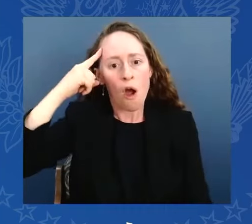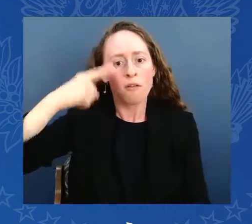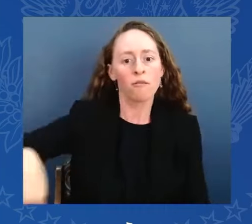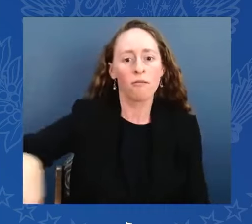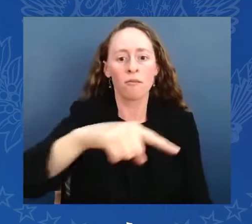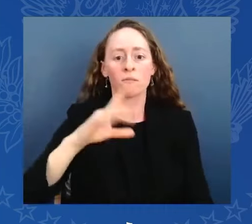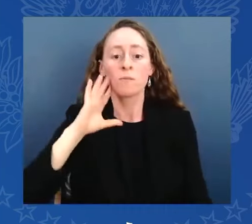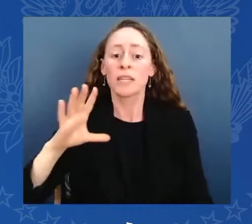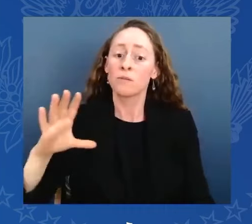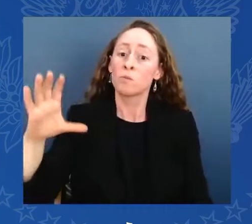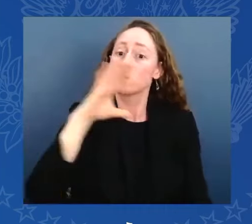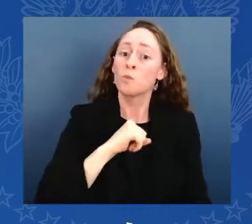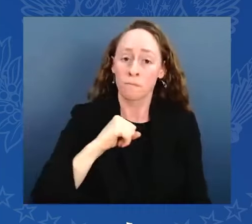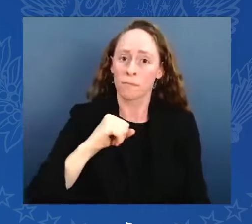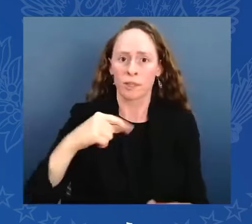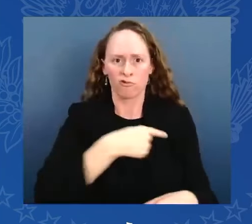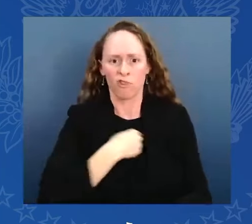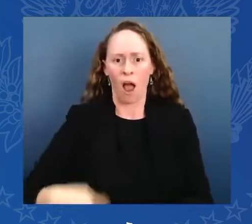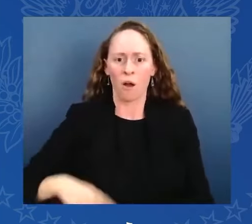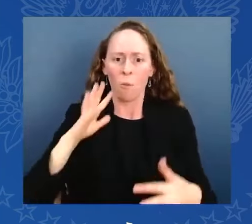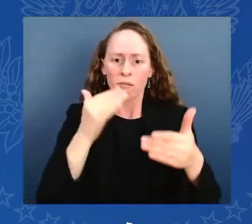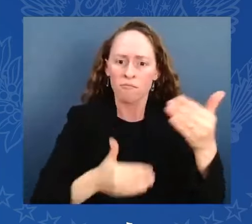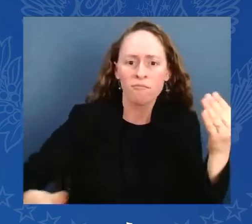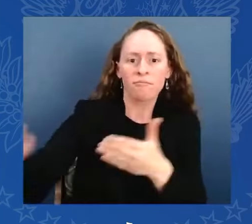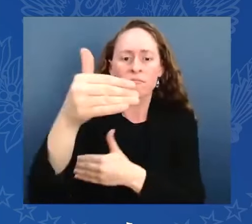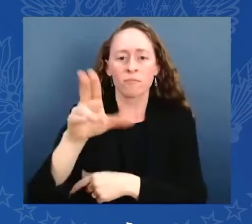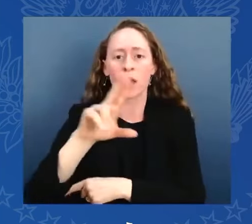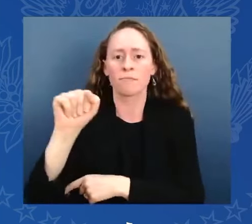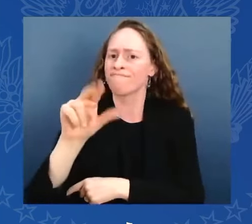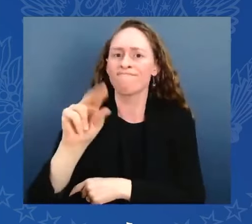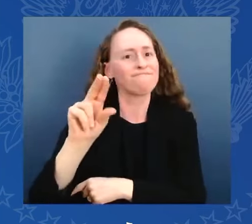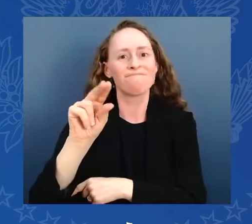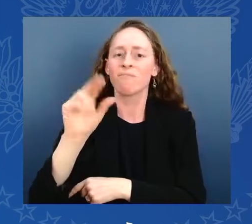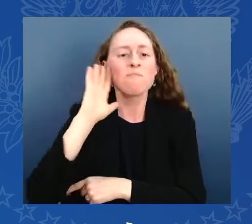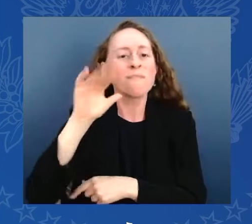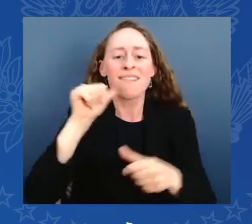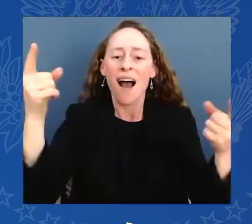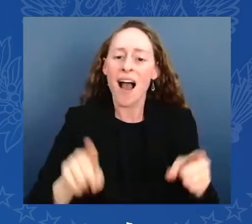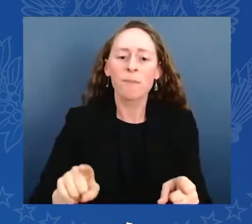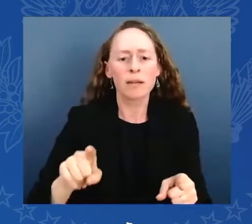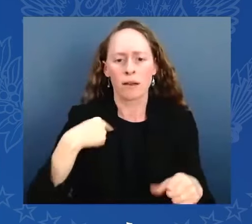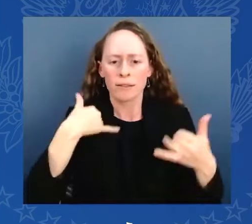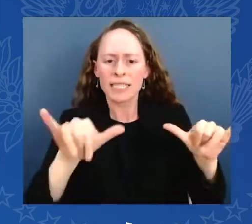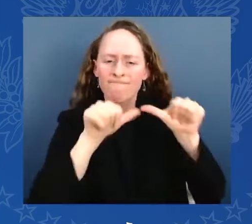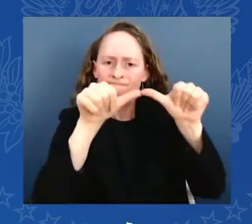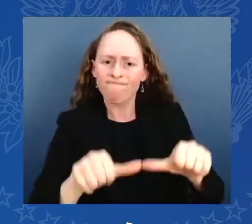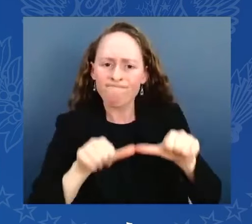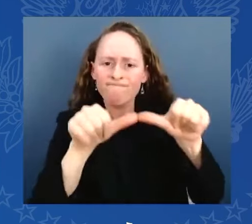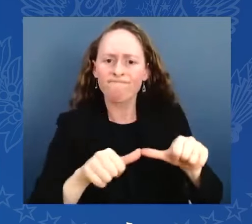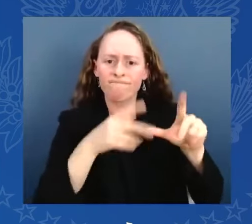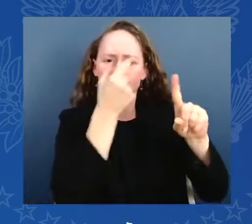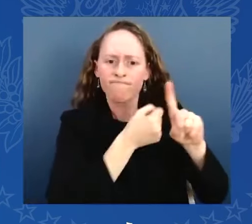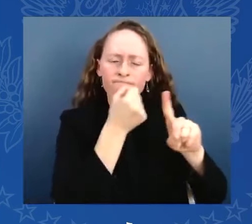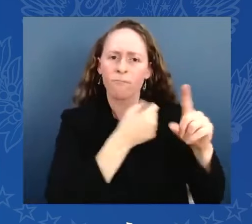to keep working to end the war in Gaza, bring home all the hostages, and bring peace and security to the Middle East and end this war.